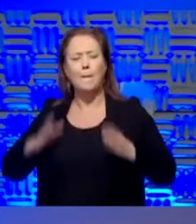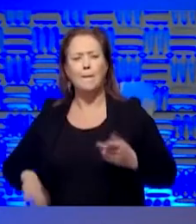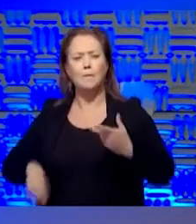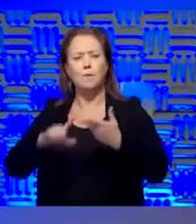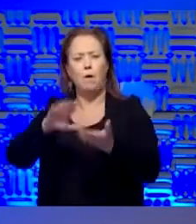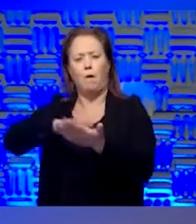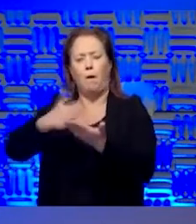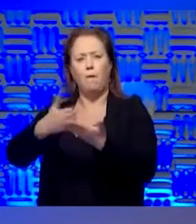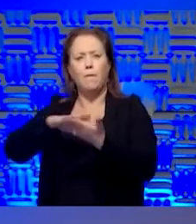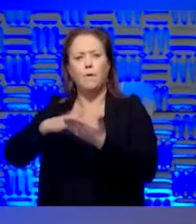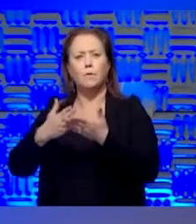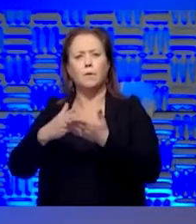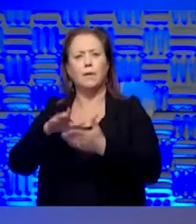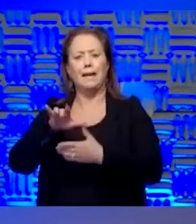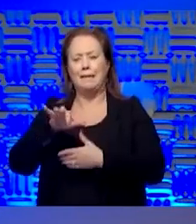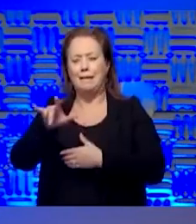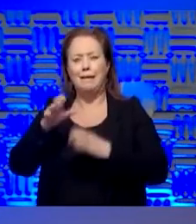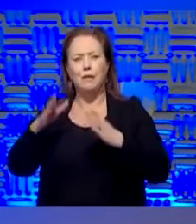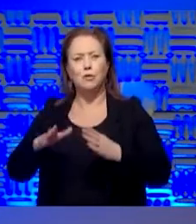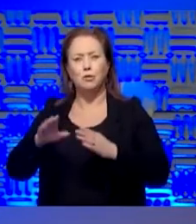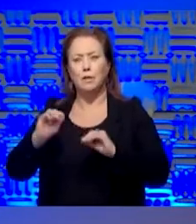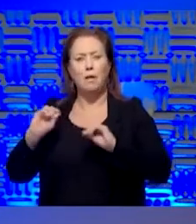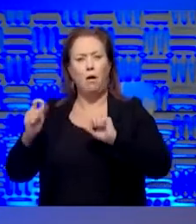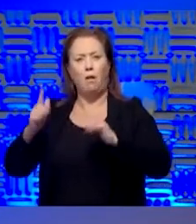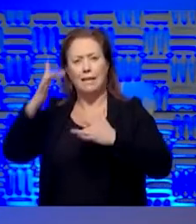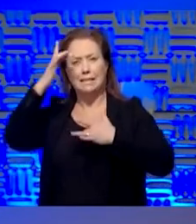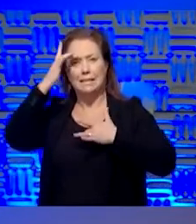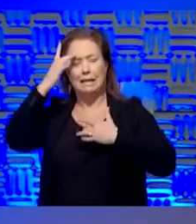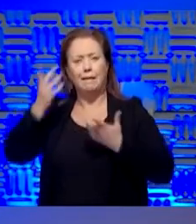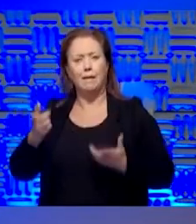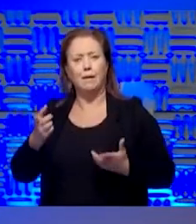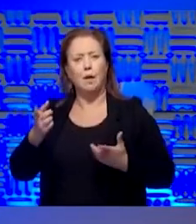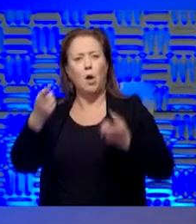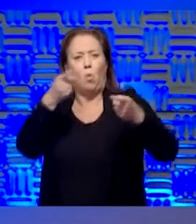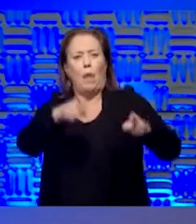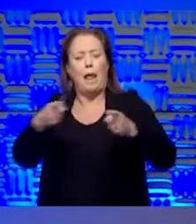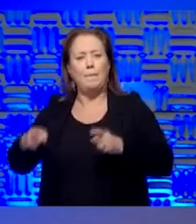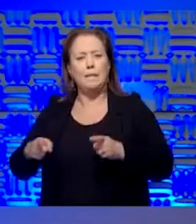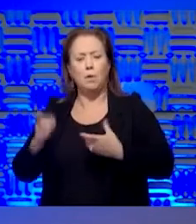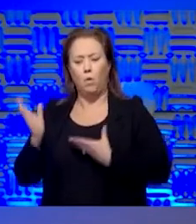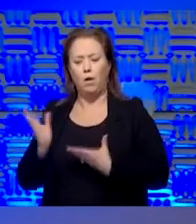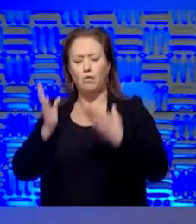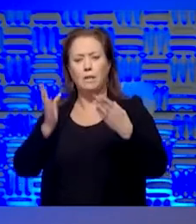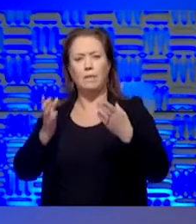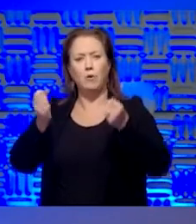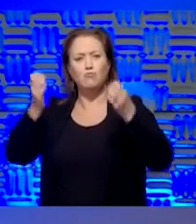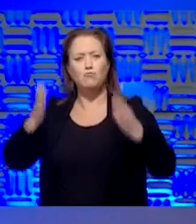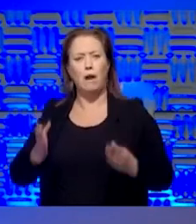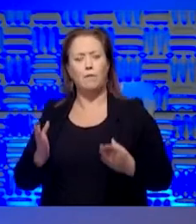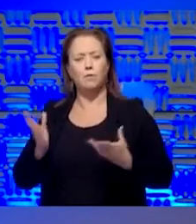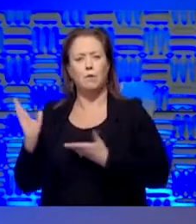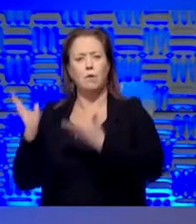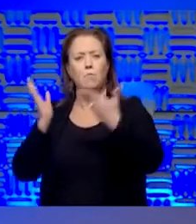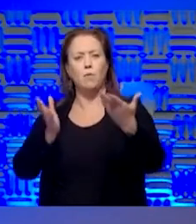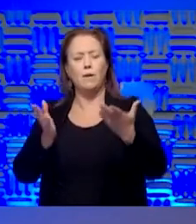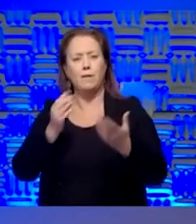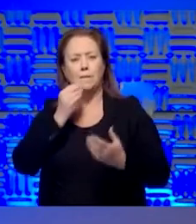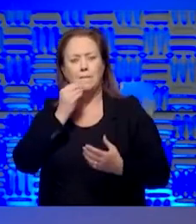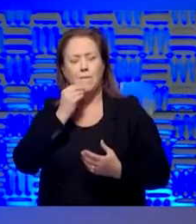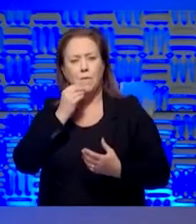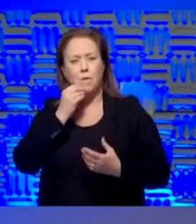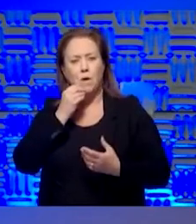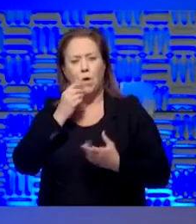when our heroes, the cashiers get it at our stores, when the delivery drivers who are delivering our goods get it,